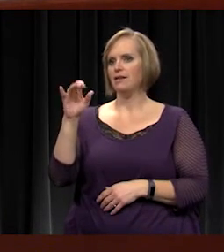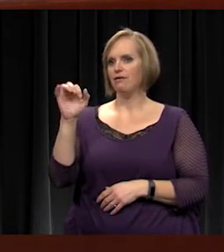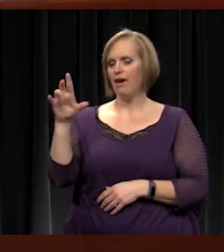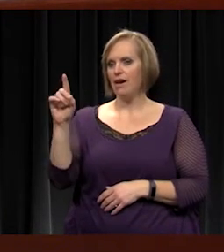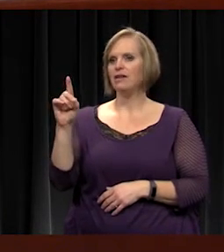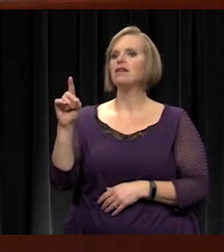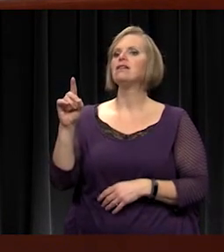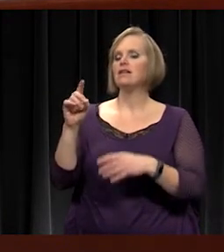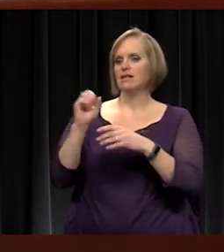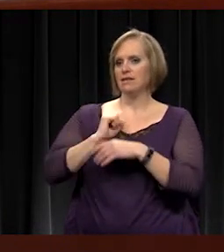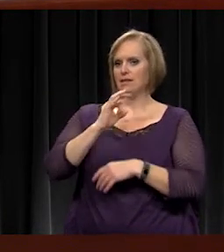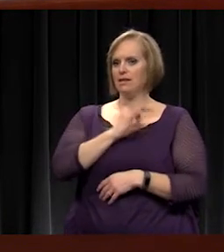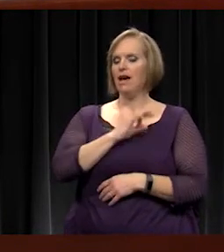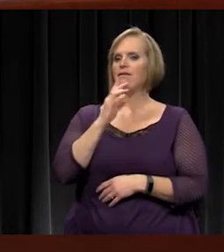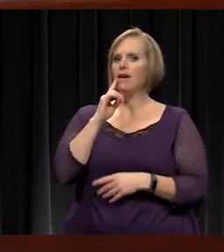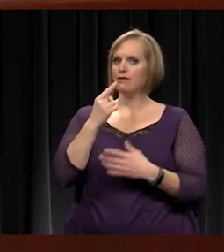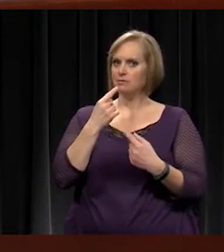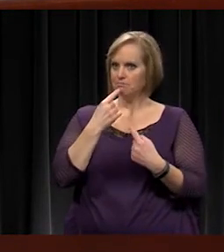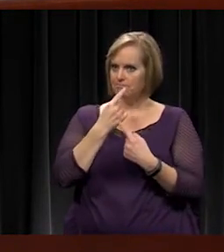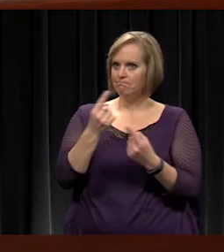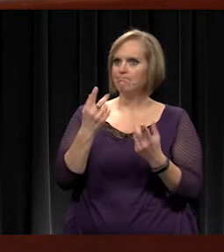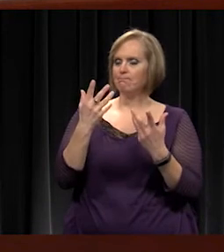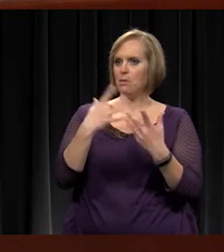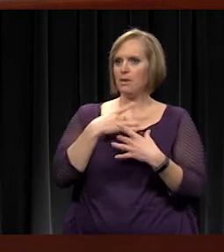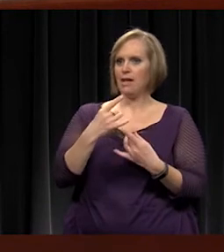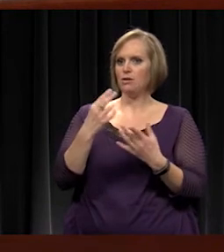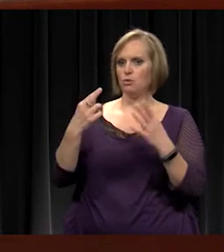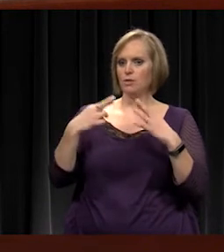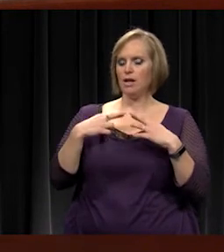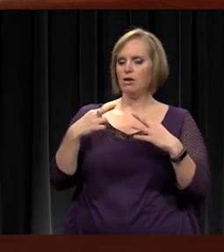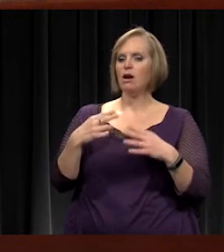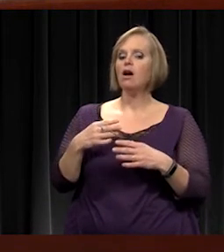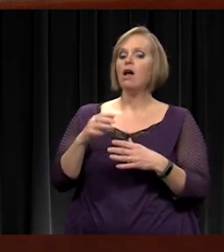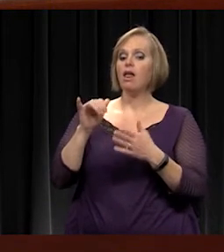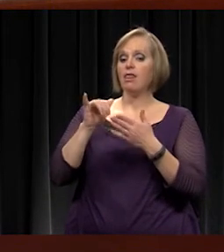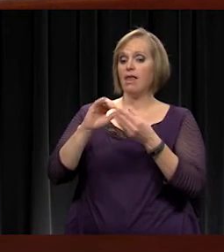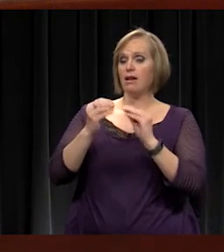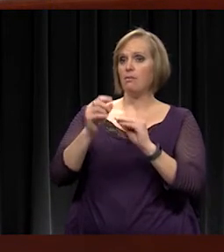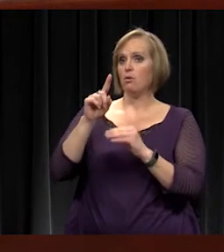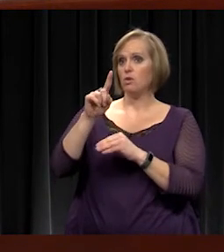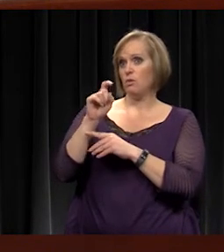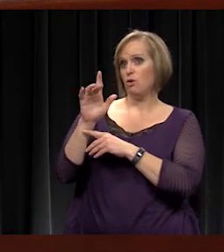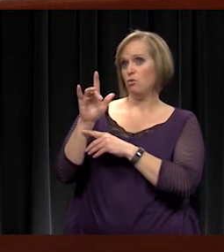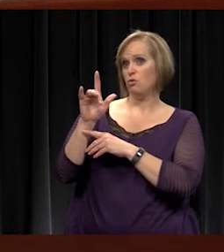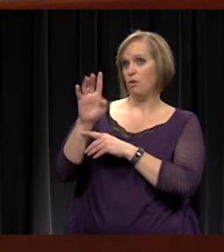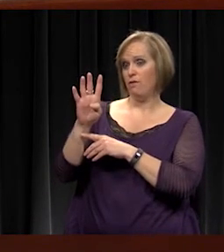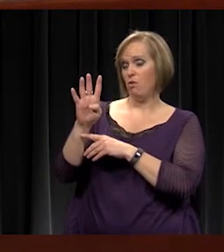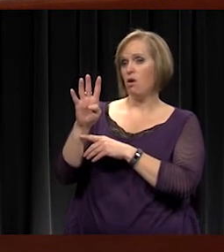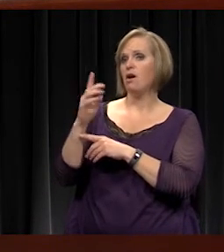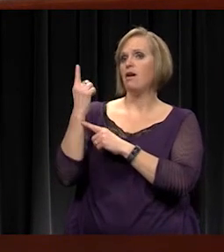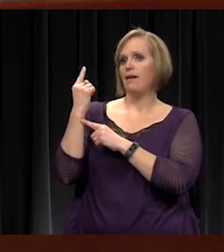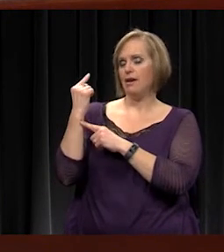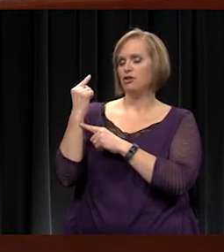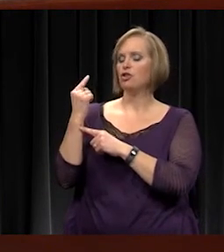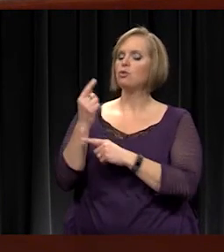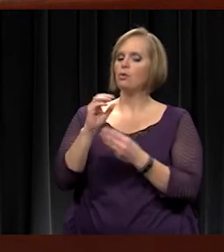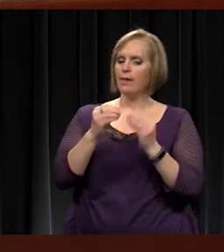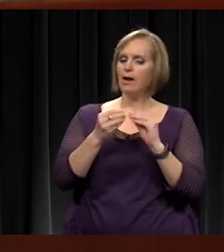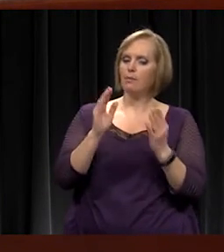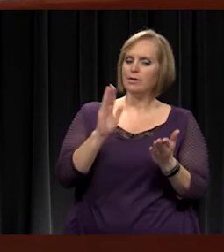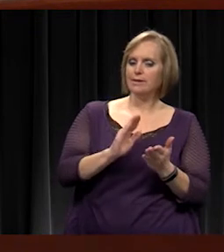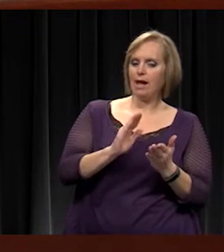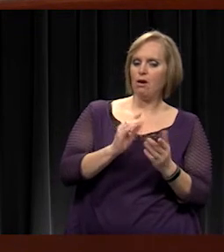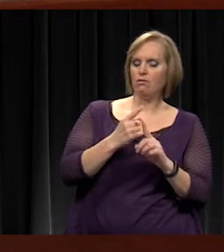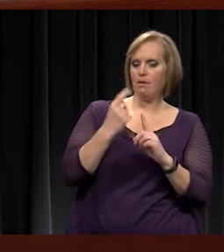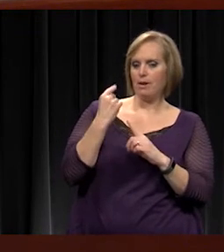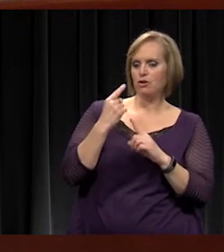indicated they'd like to retire. That number was 124 last year, so down slightly. But in terms of certified teachers, it's